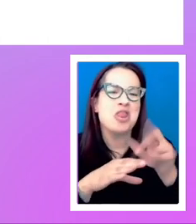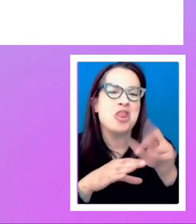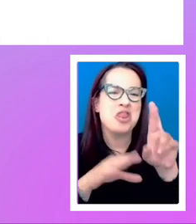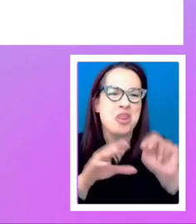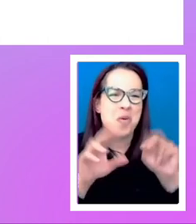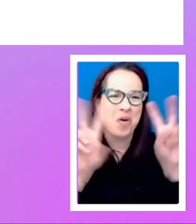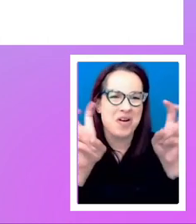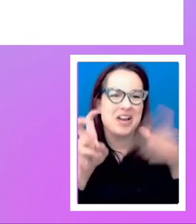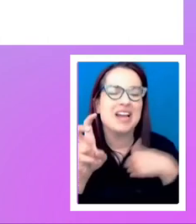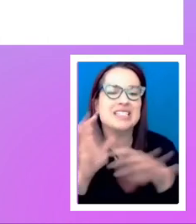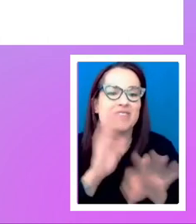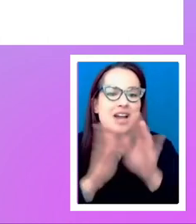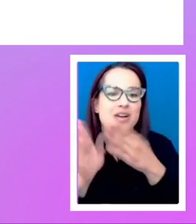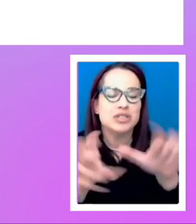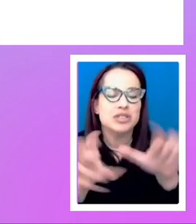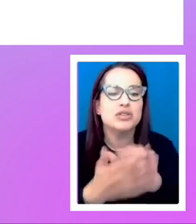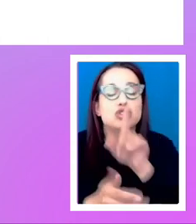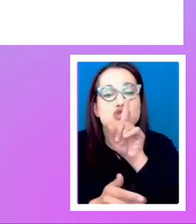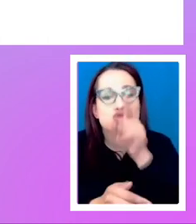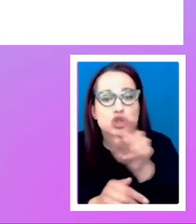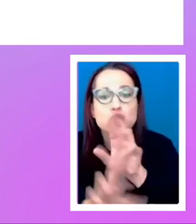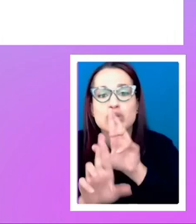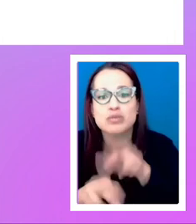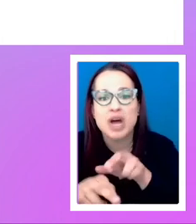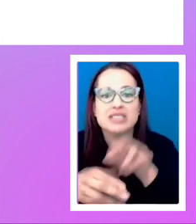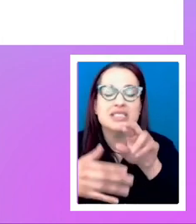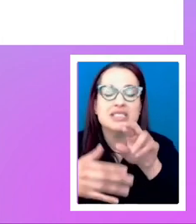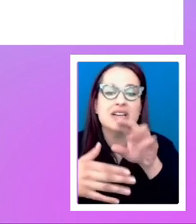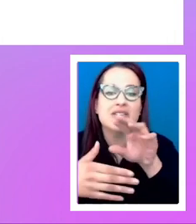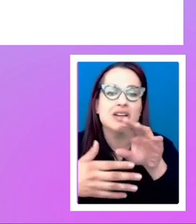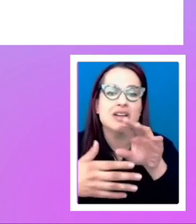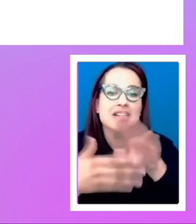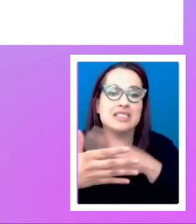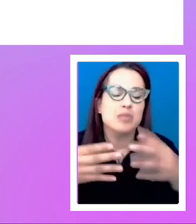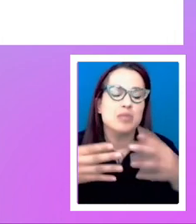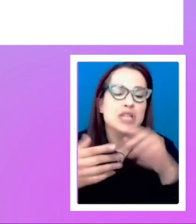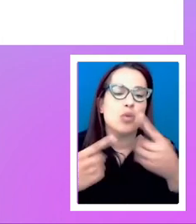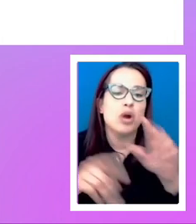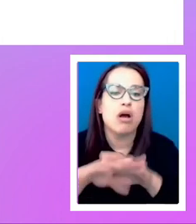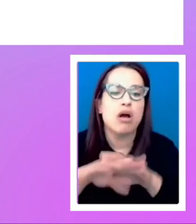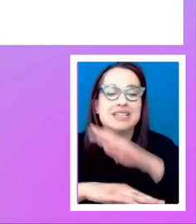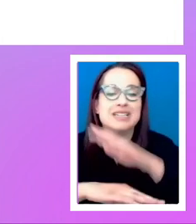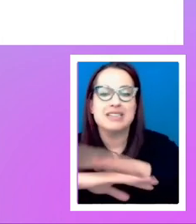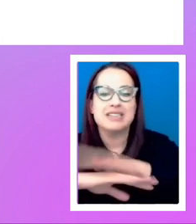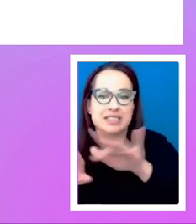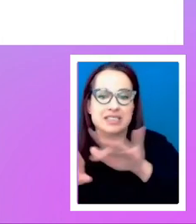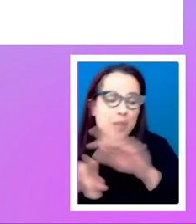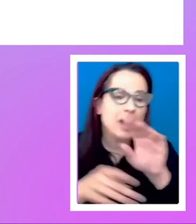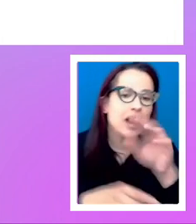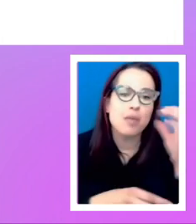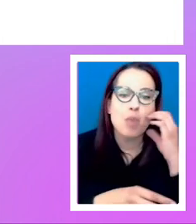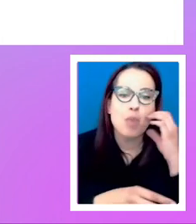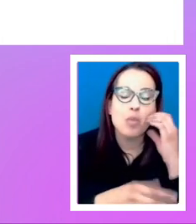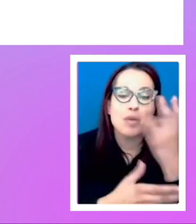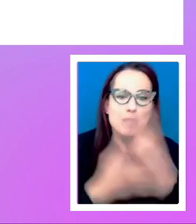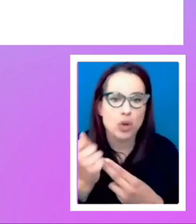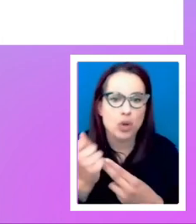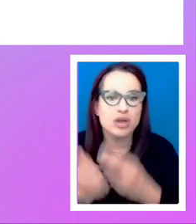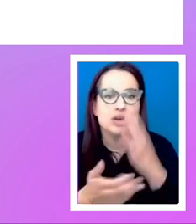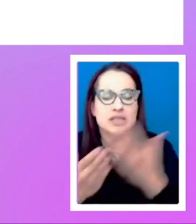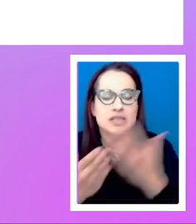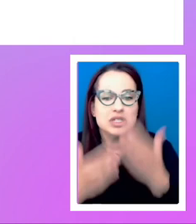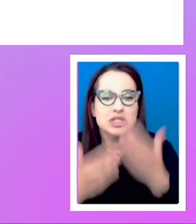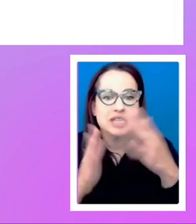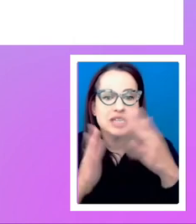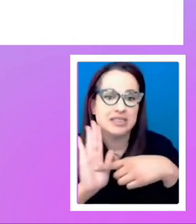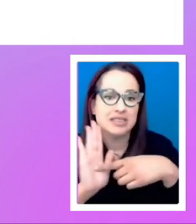true responsive tables that work on desktop and mobile. Some solutions suggest display grid to change the